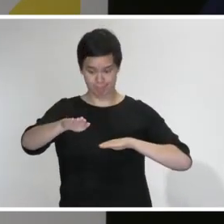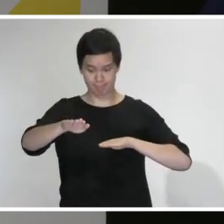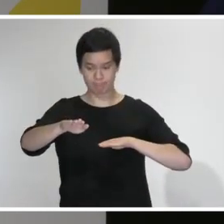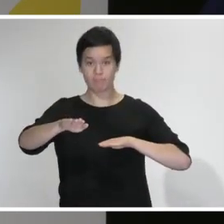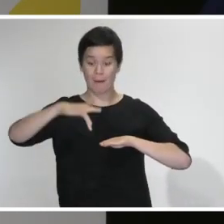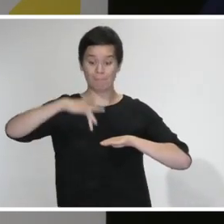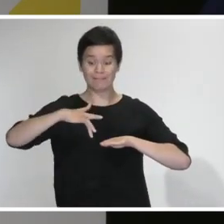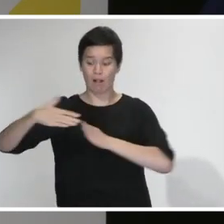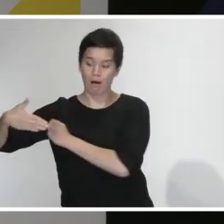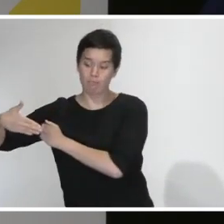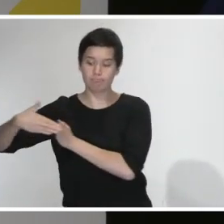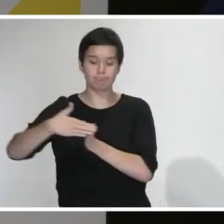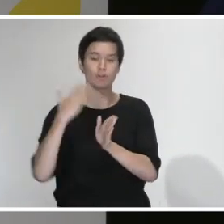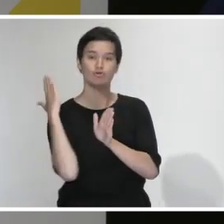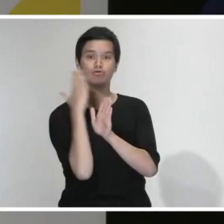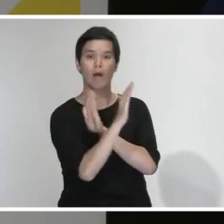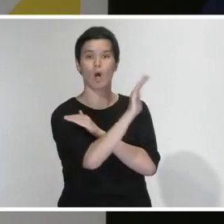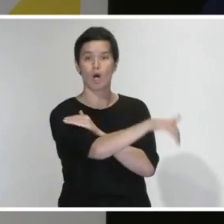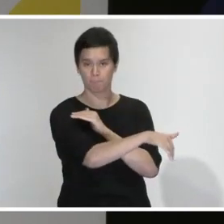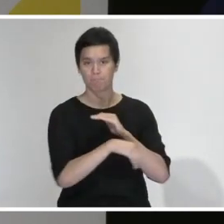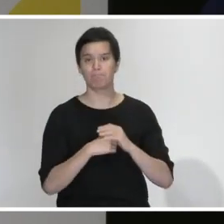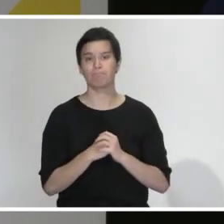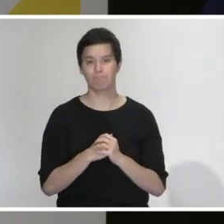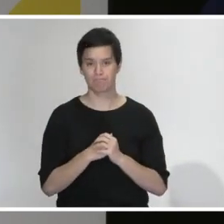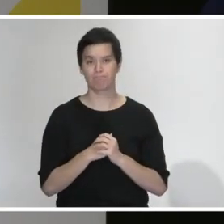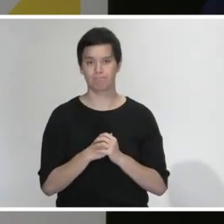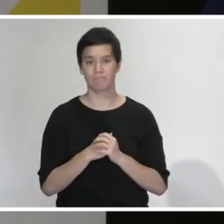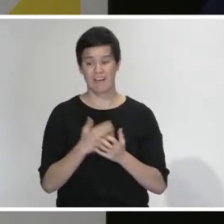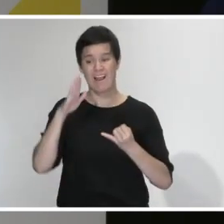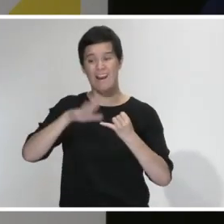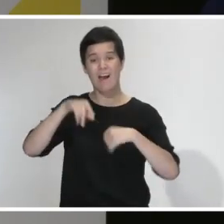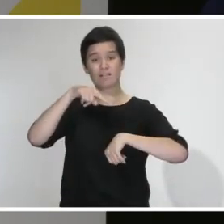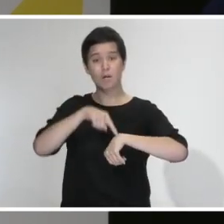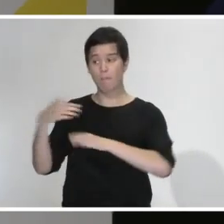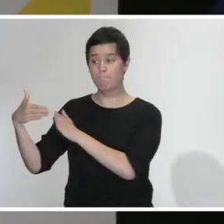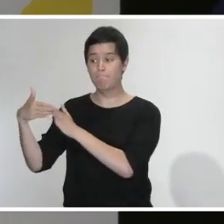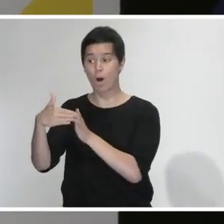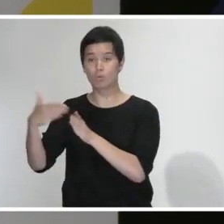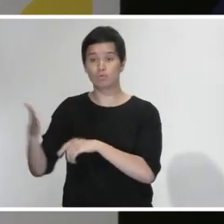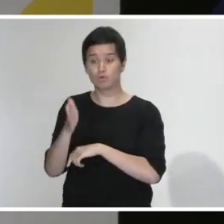Hawke's Bay. So that last check did happen, as I understand, I'm advised, that last check happened at Hawke's Bay and then they left.